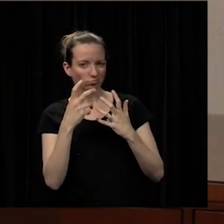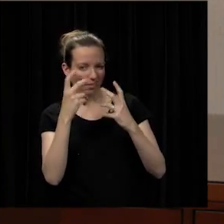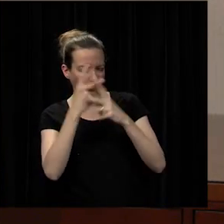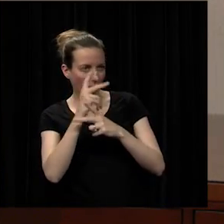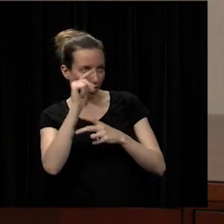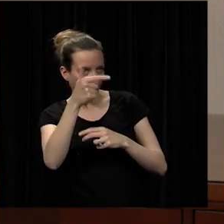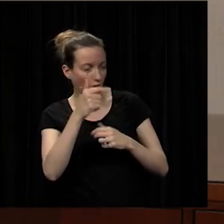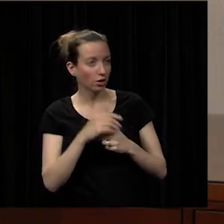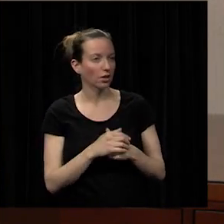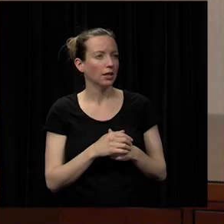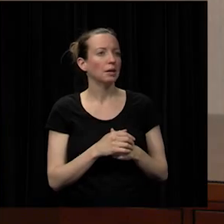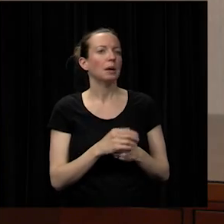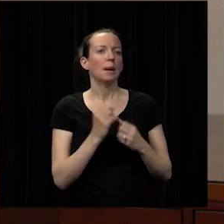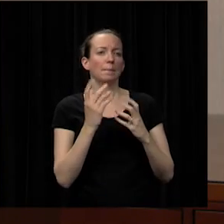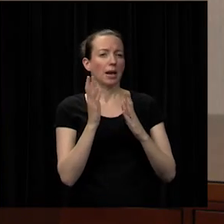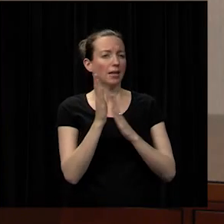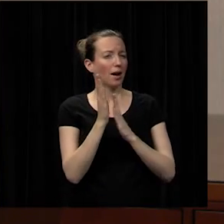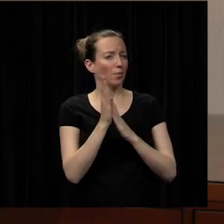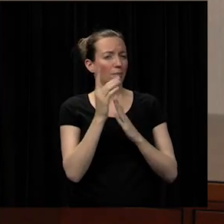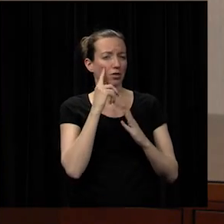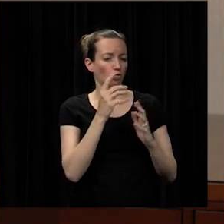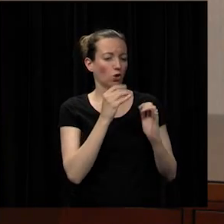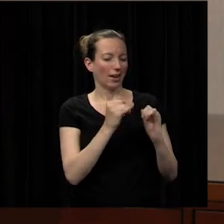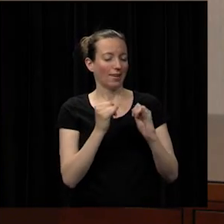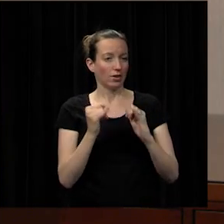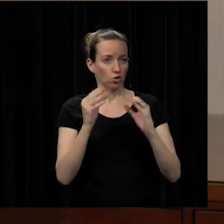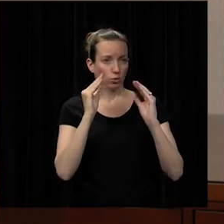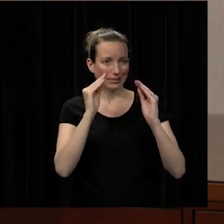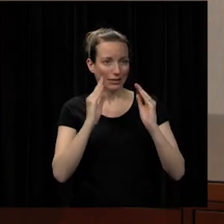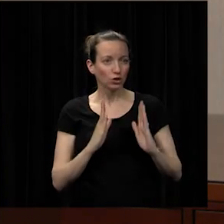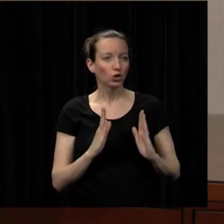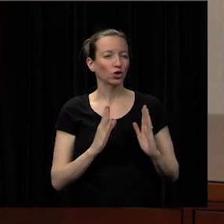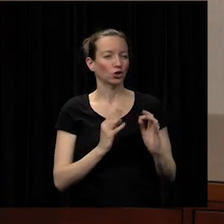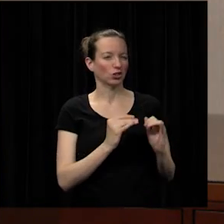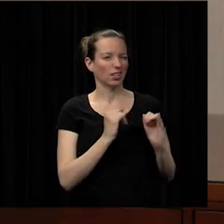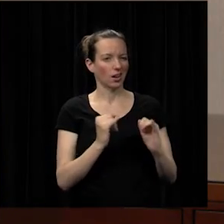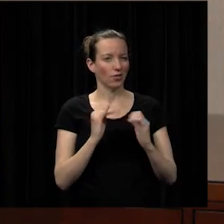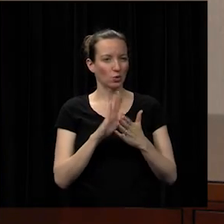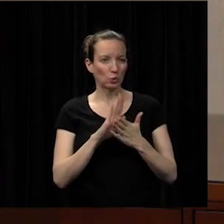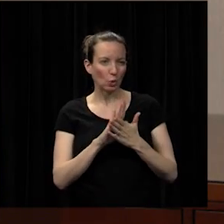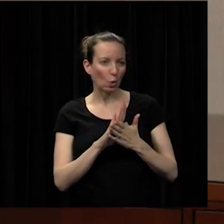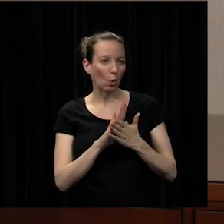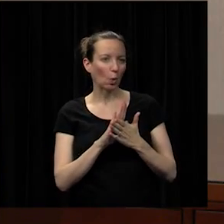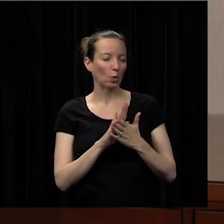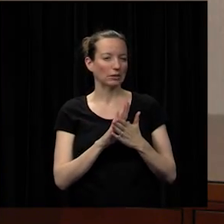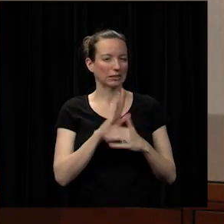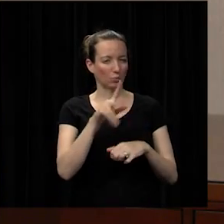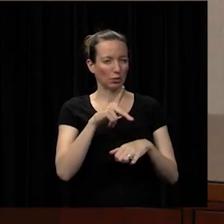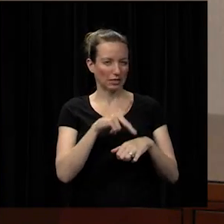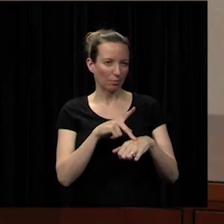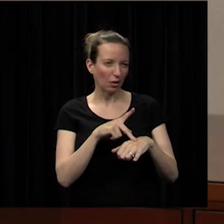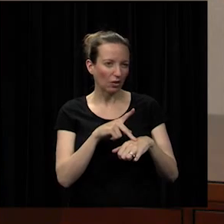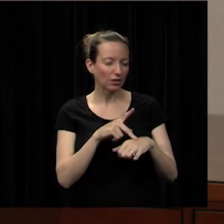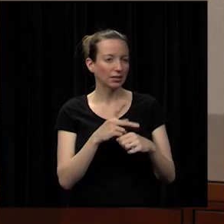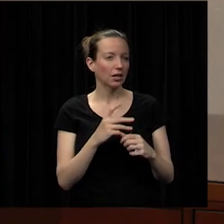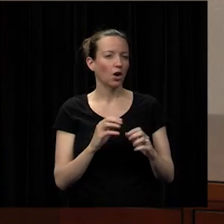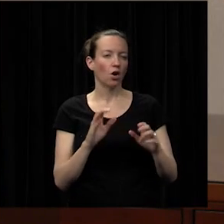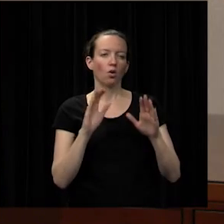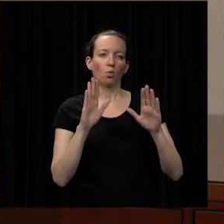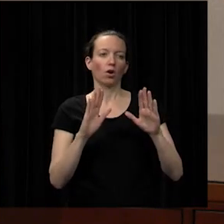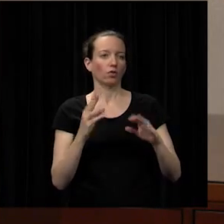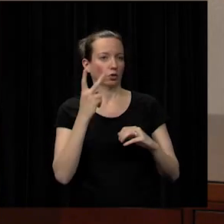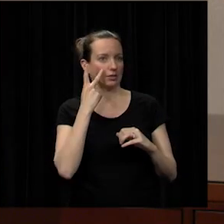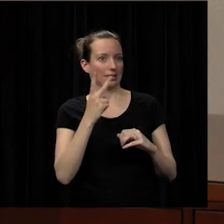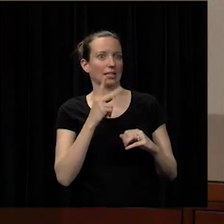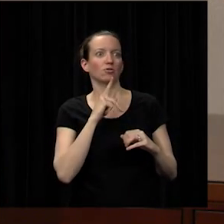we had a lot of compliments about individual teachers individuals schools and principals uh which are great to see uh it tells